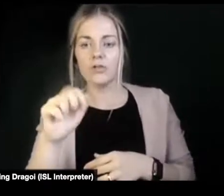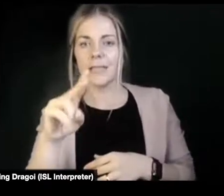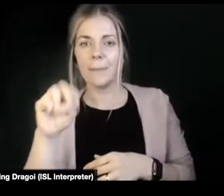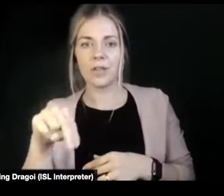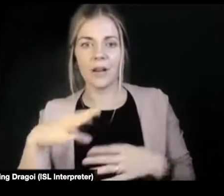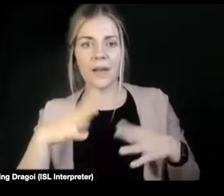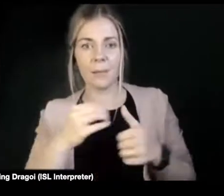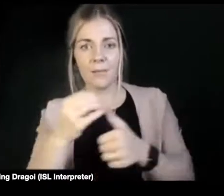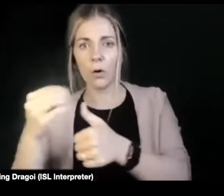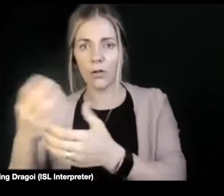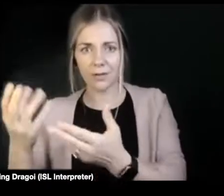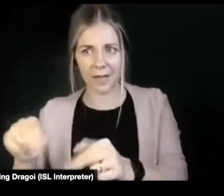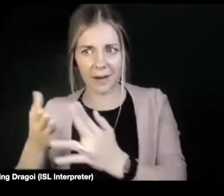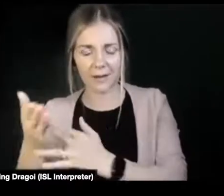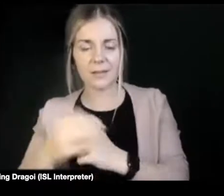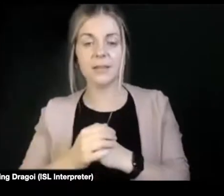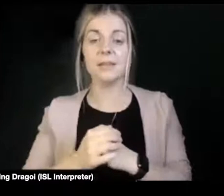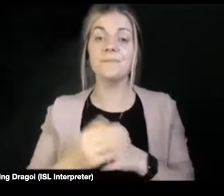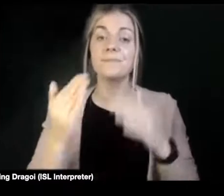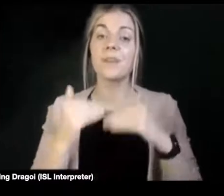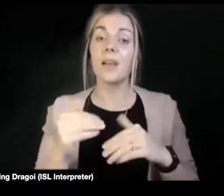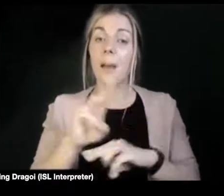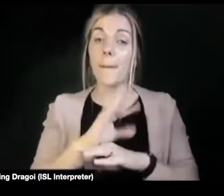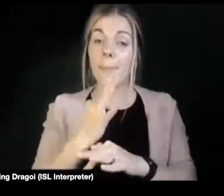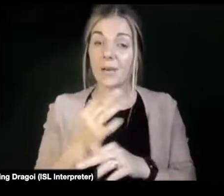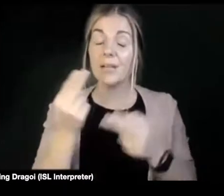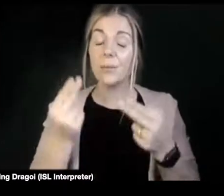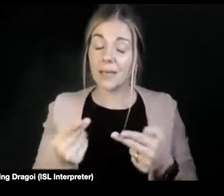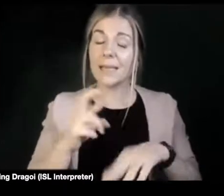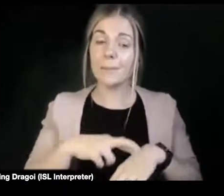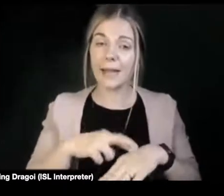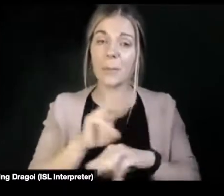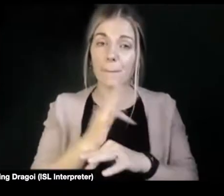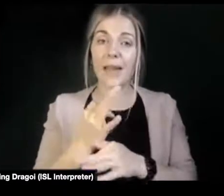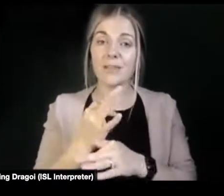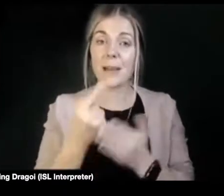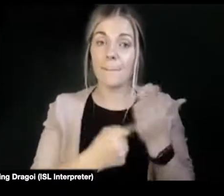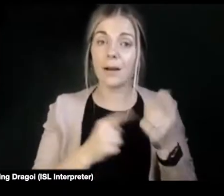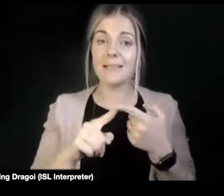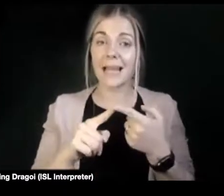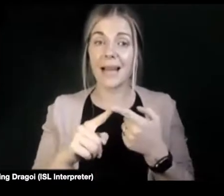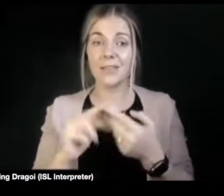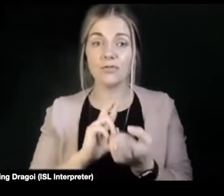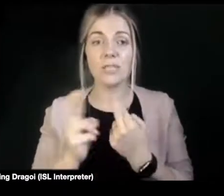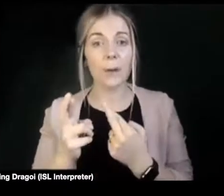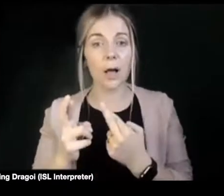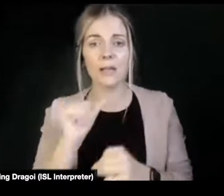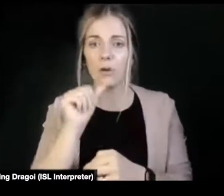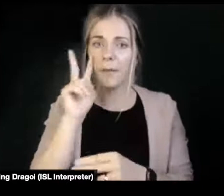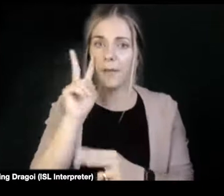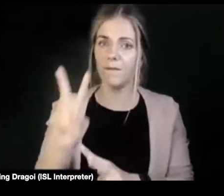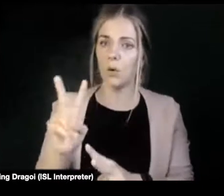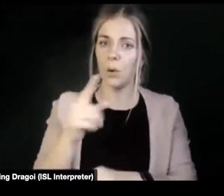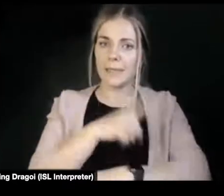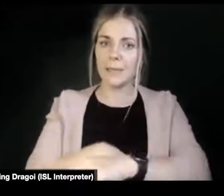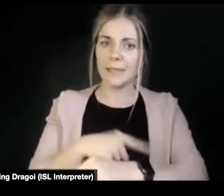parenting, we definitely need better parenting policies and responses that don't equate disability as being